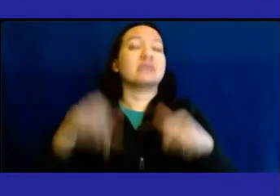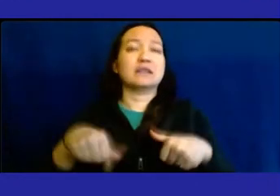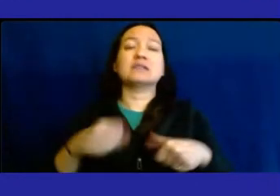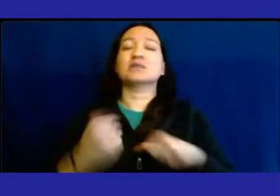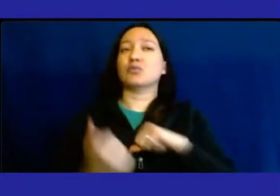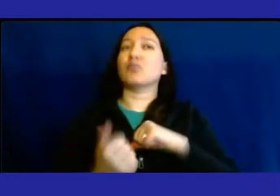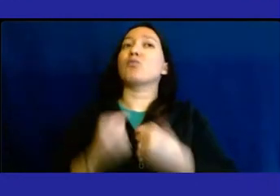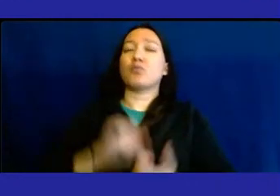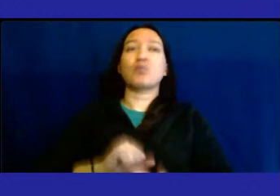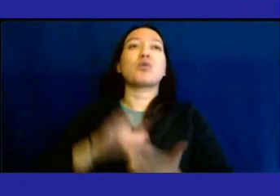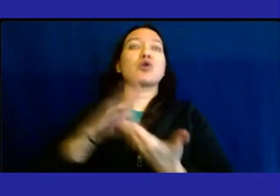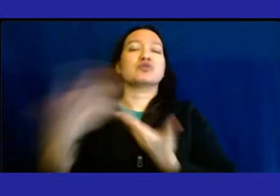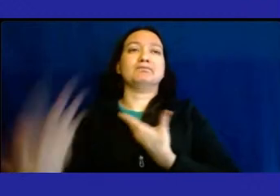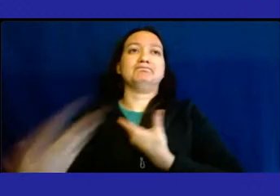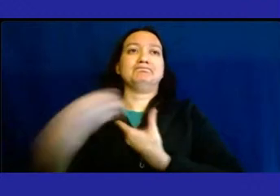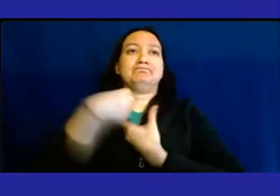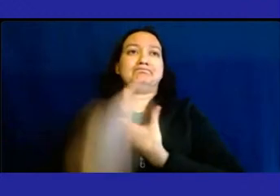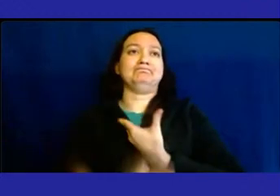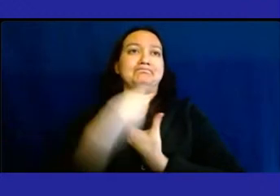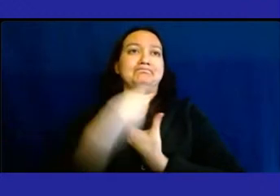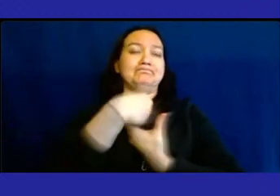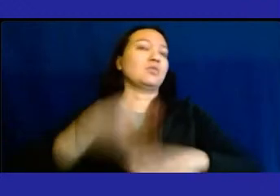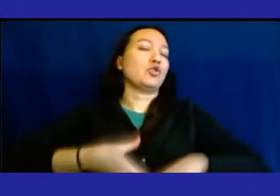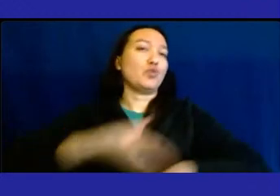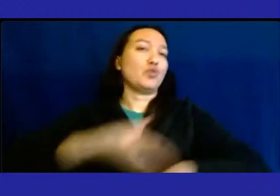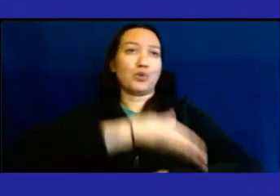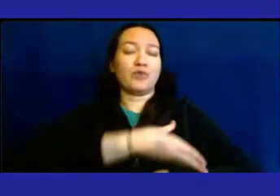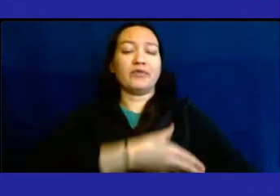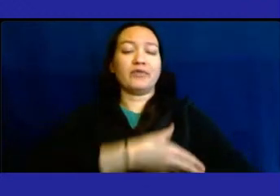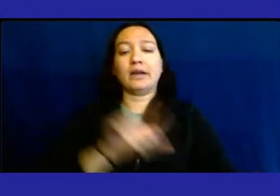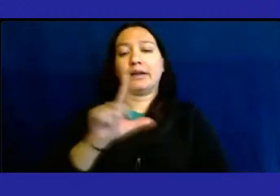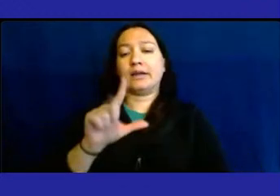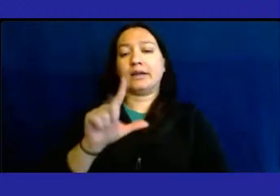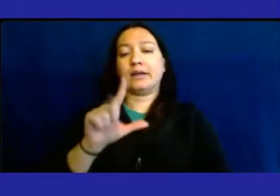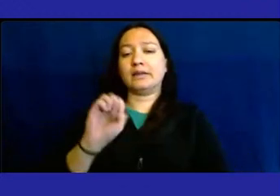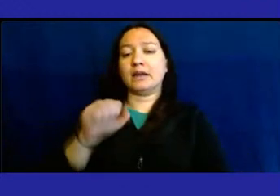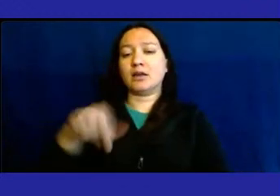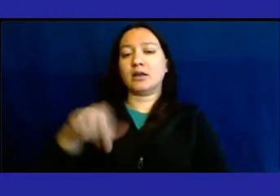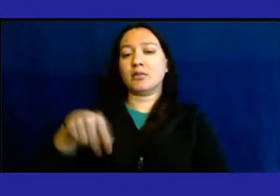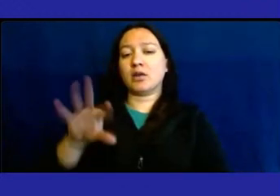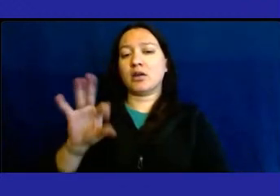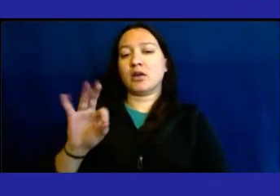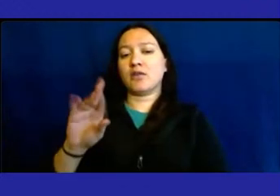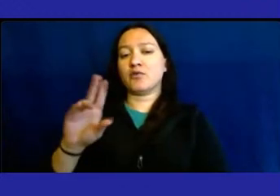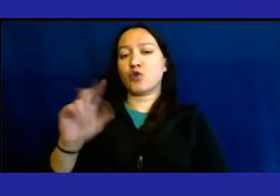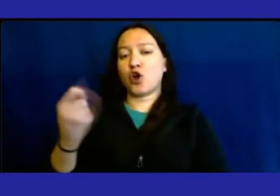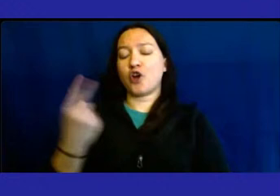we anticipate, will help improve our leapfrog safety grade in 2025.